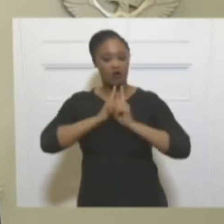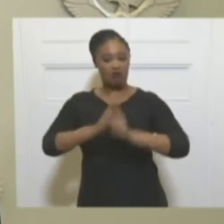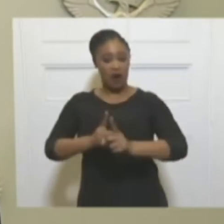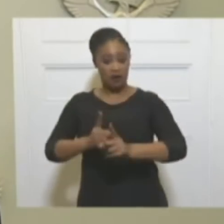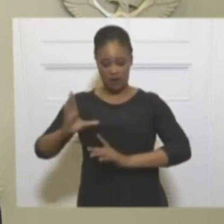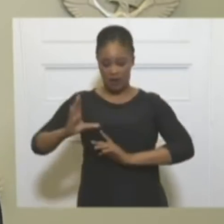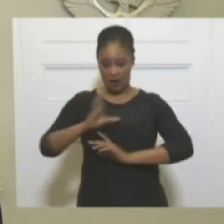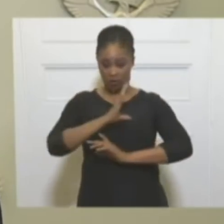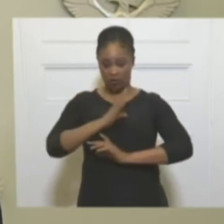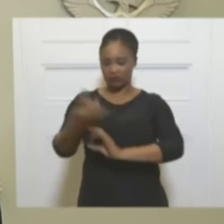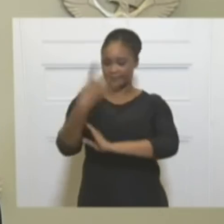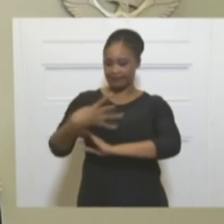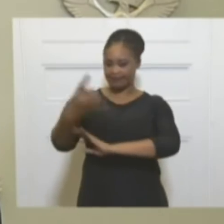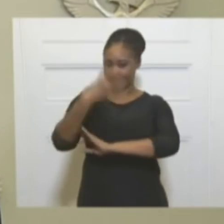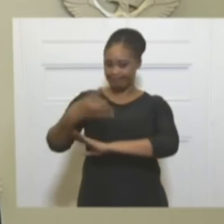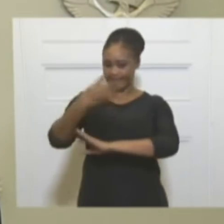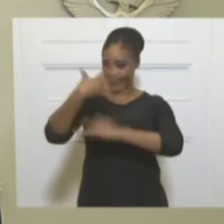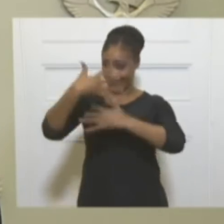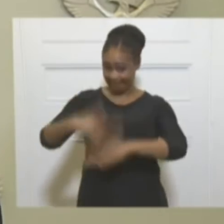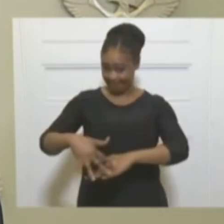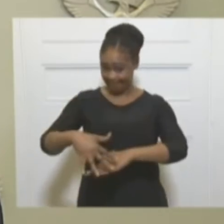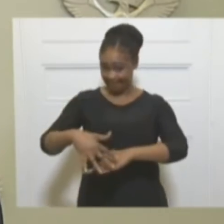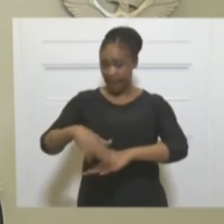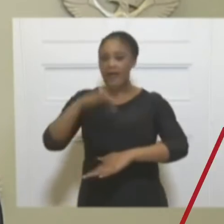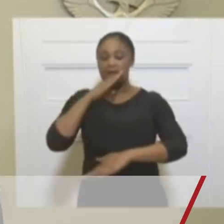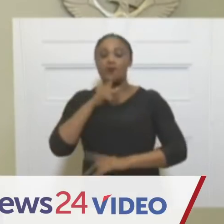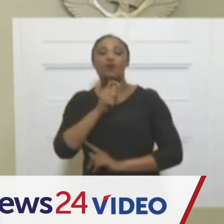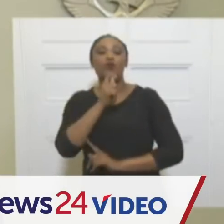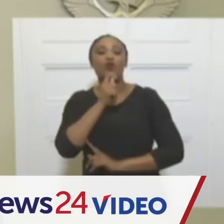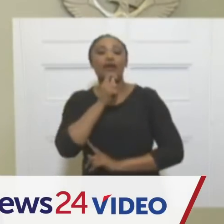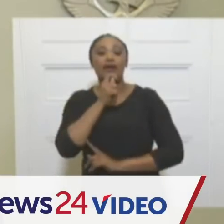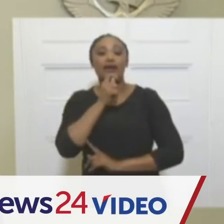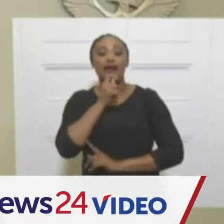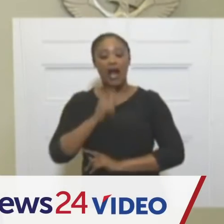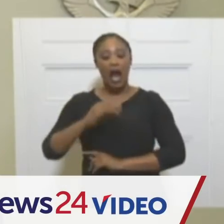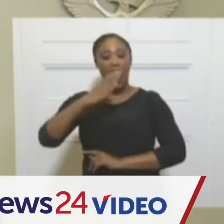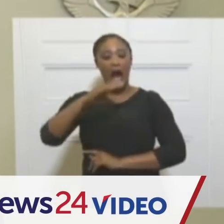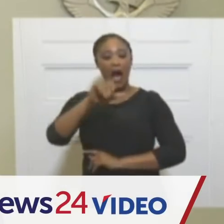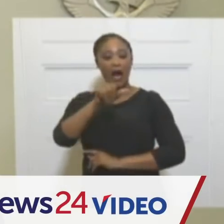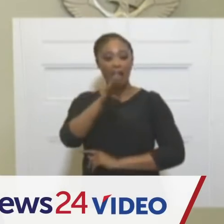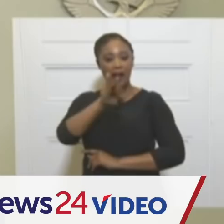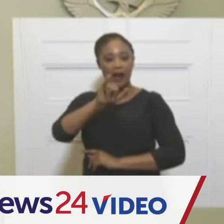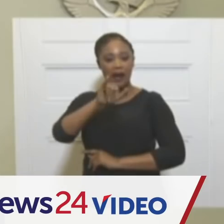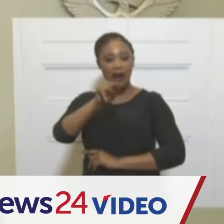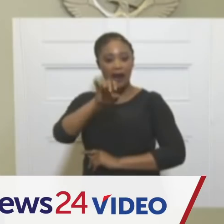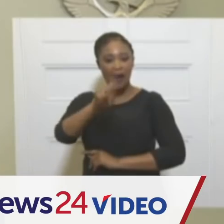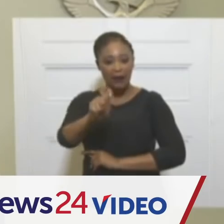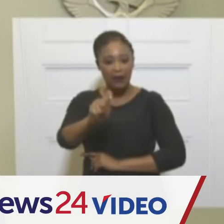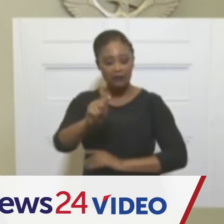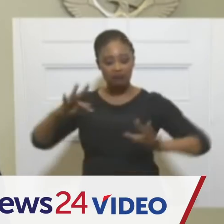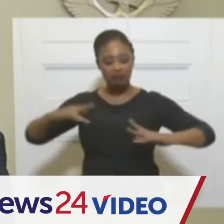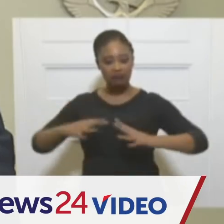mayors, the Cabinet met this morning and has decided to put the country